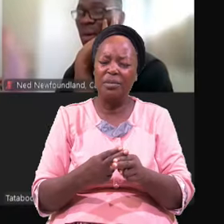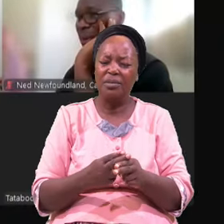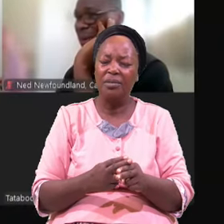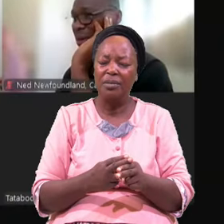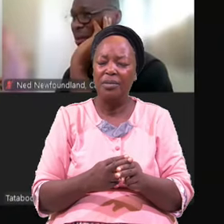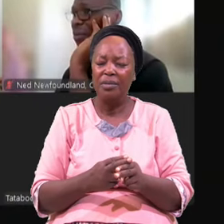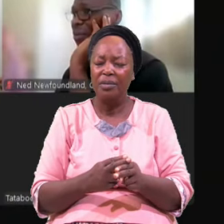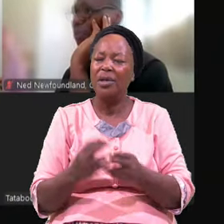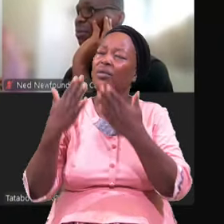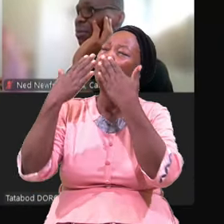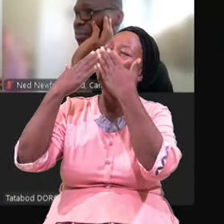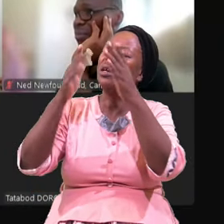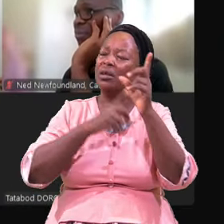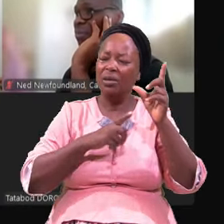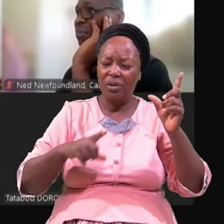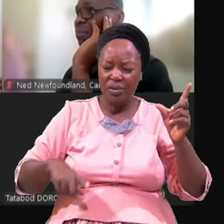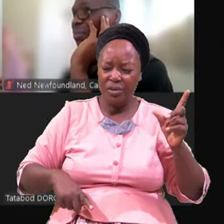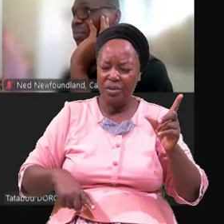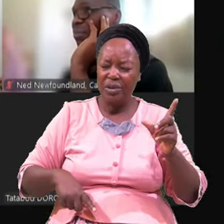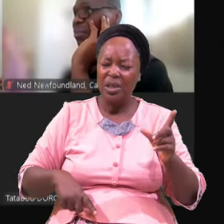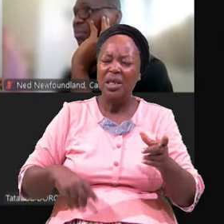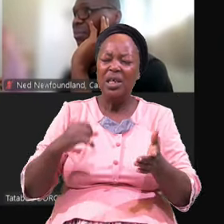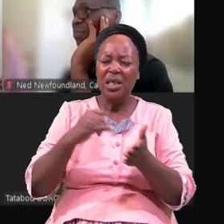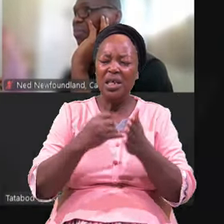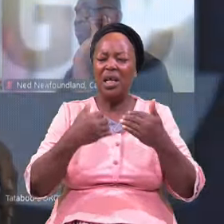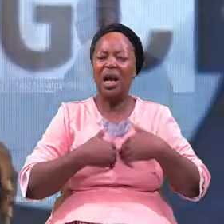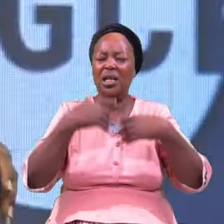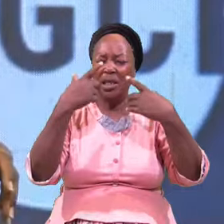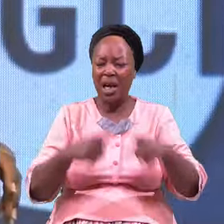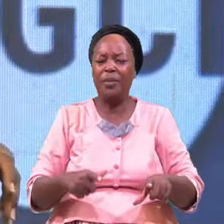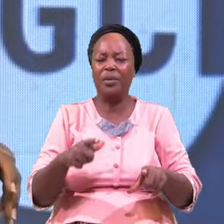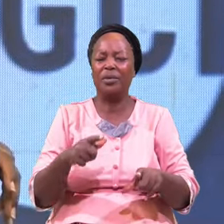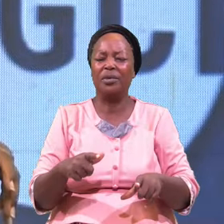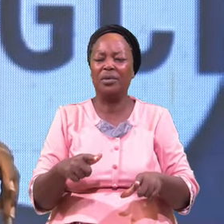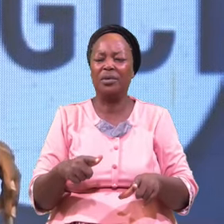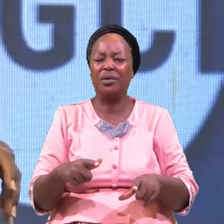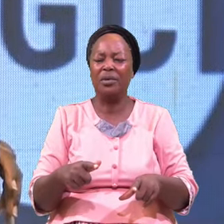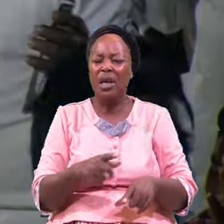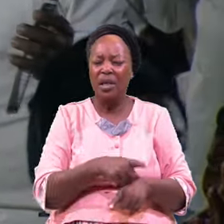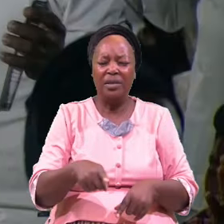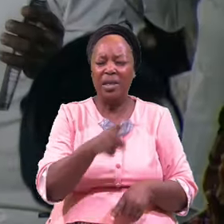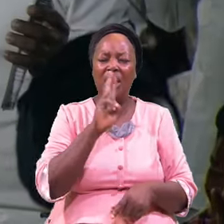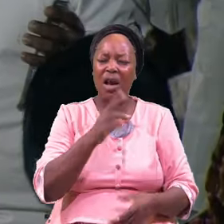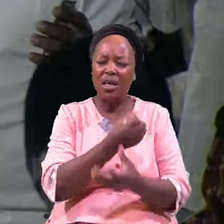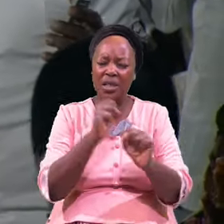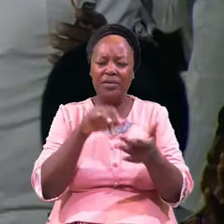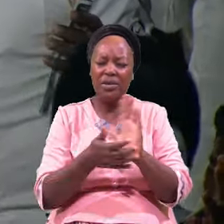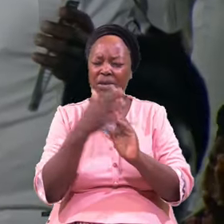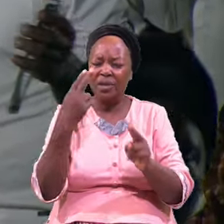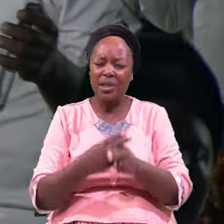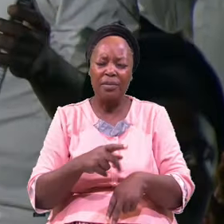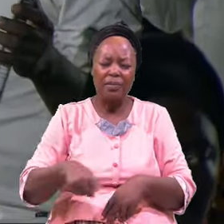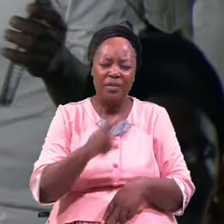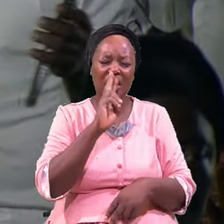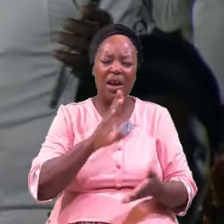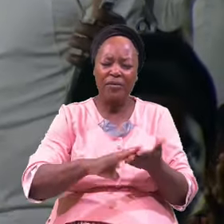Thank You Lord It Is Done They Are Saved They Are